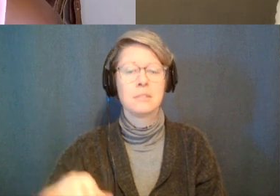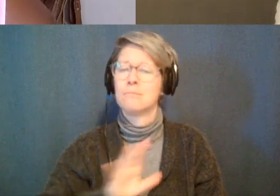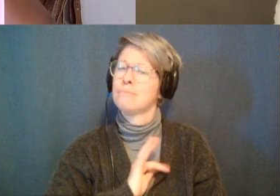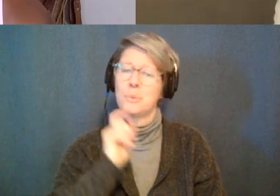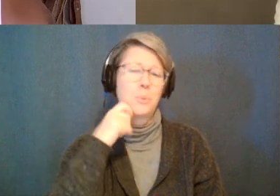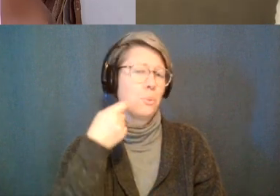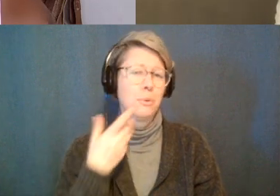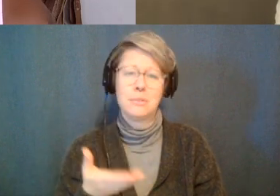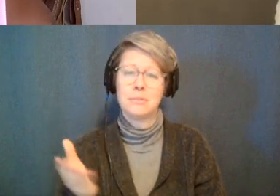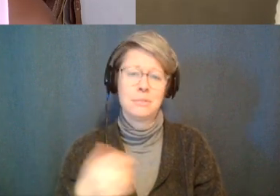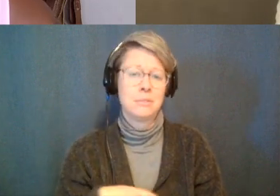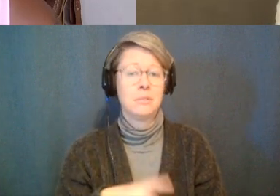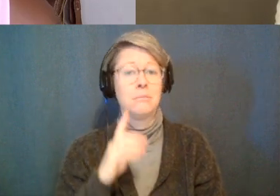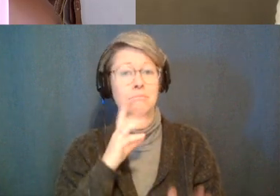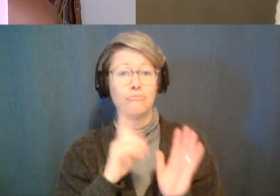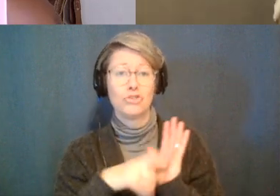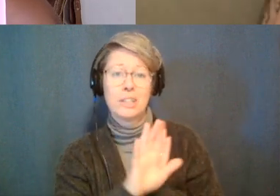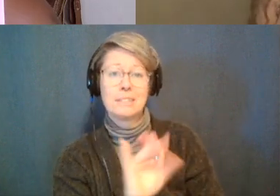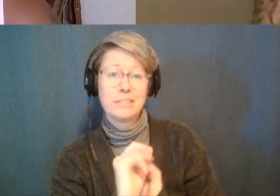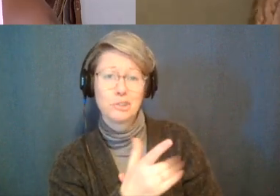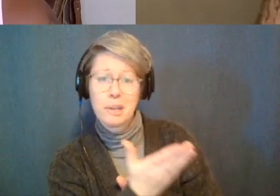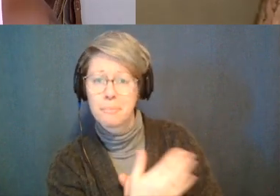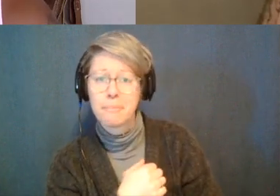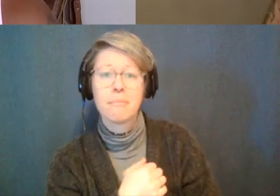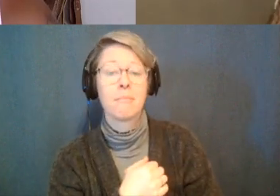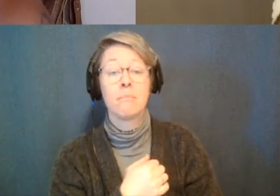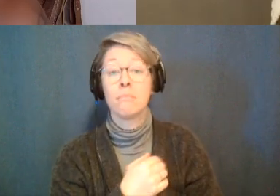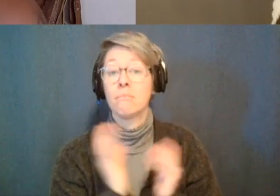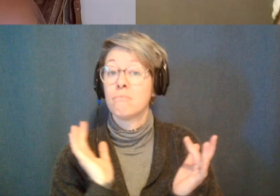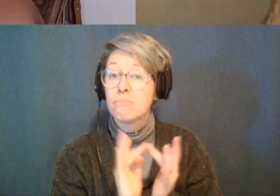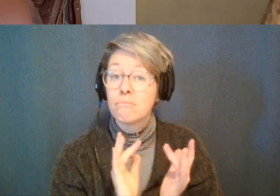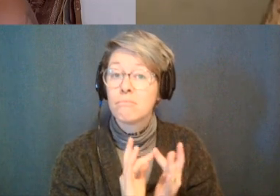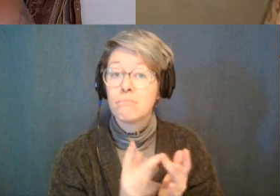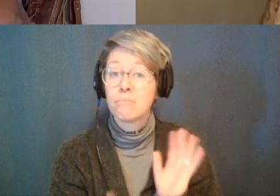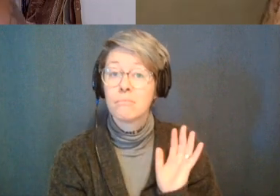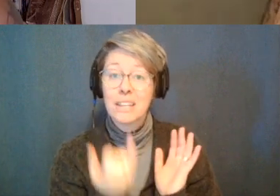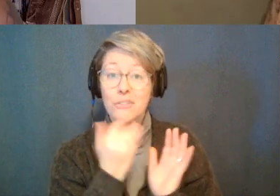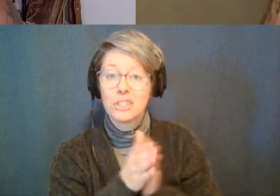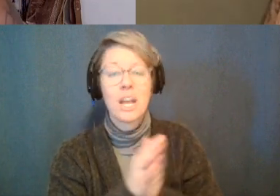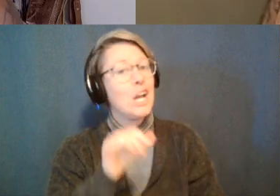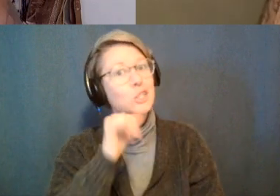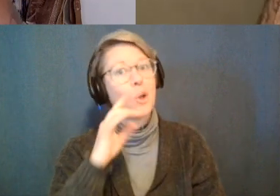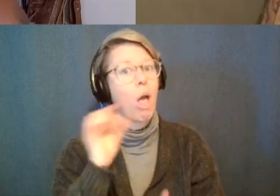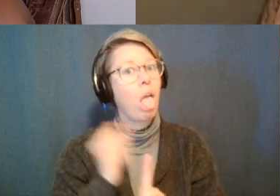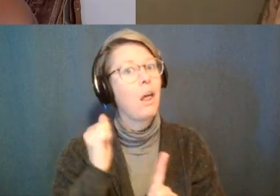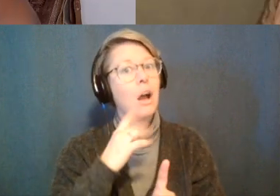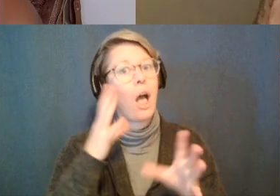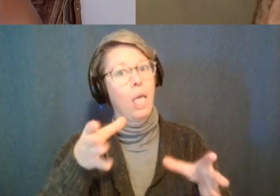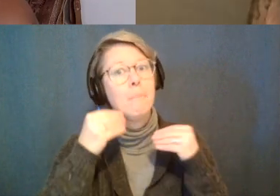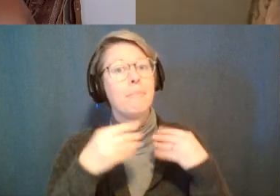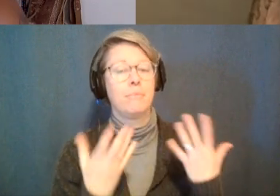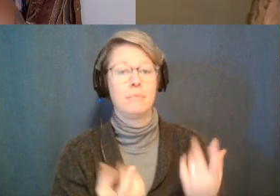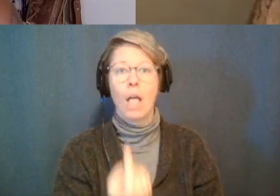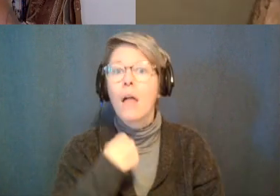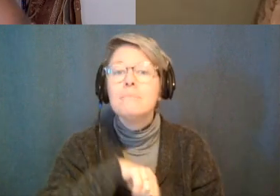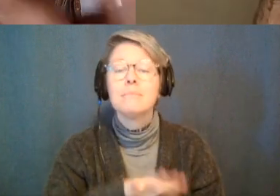stuff check out his instagram um reach out if you're interested don't fall for the scammers because he's got a few now which we're so